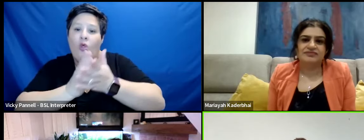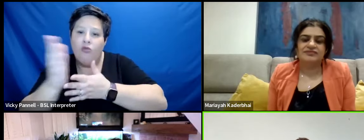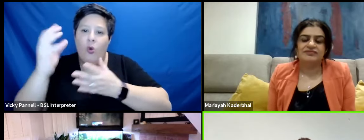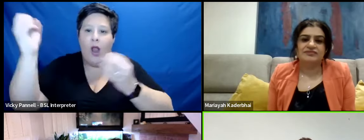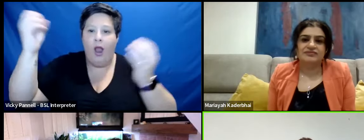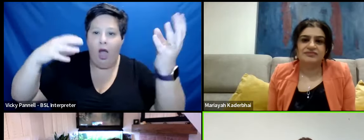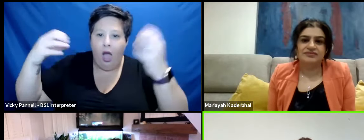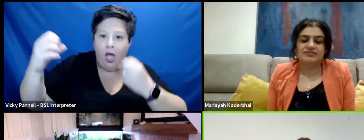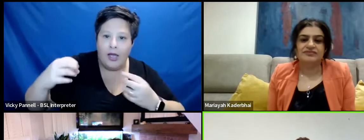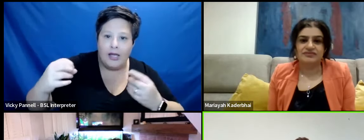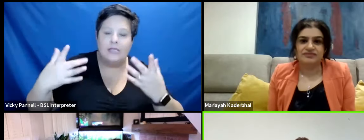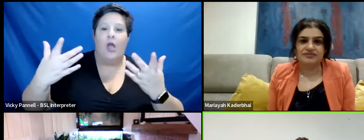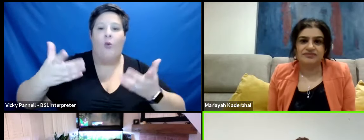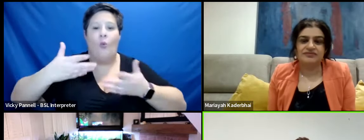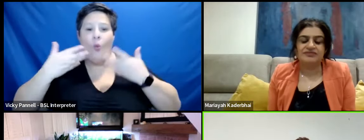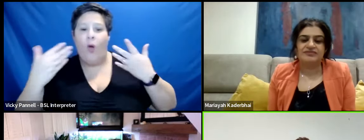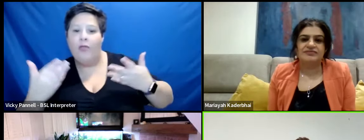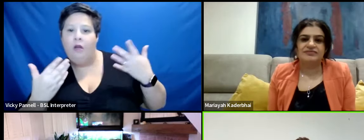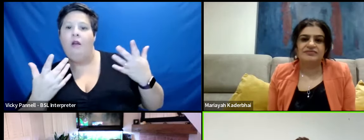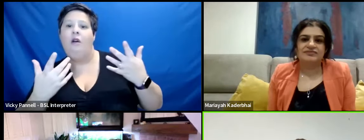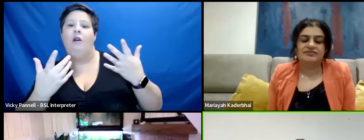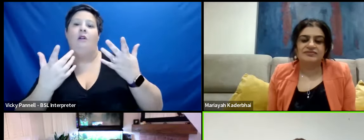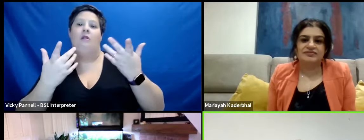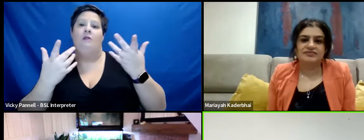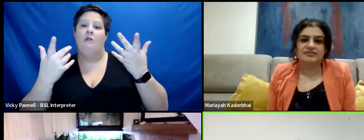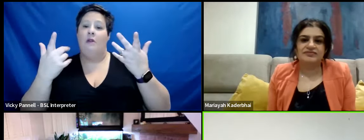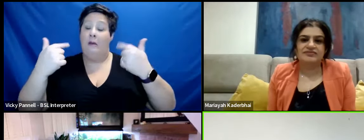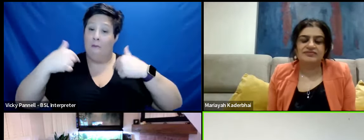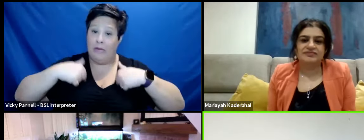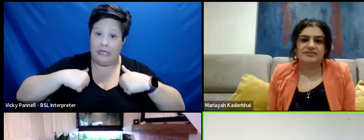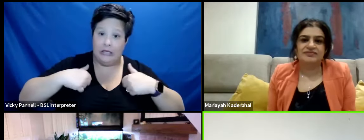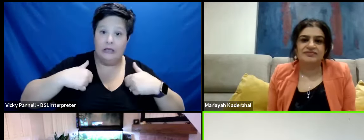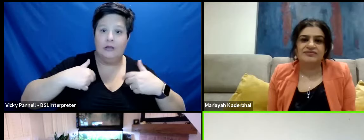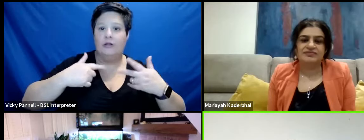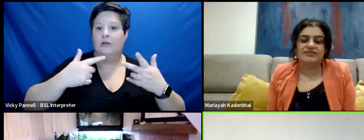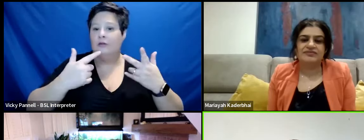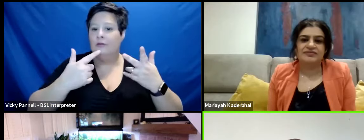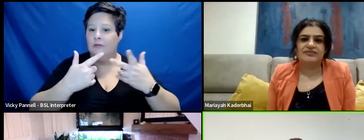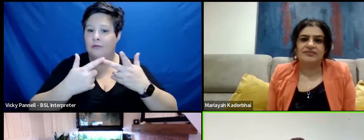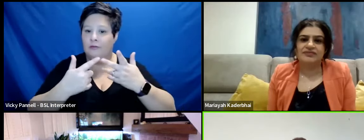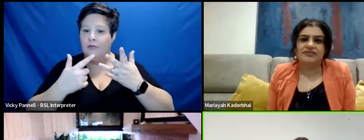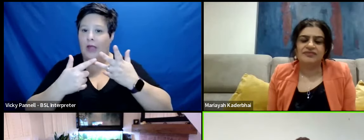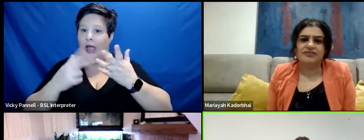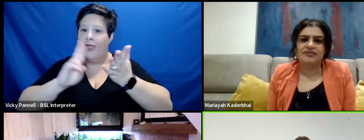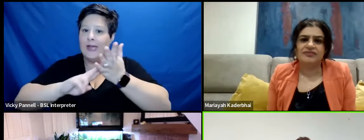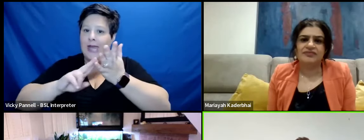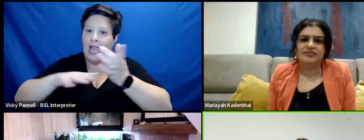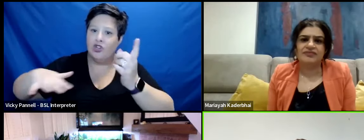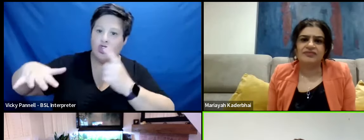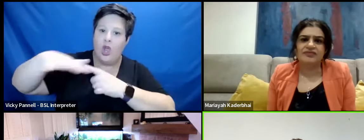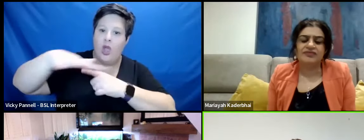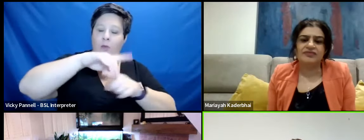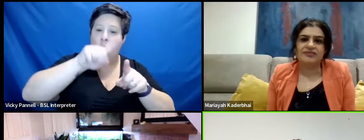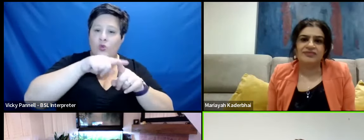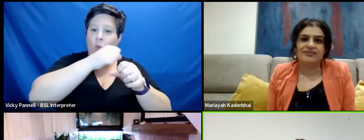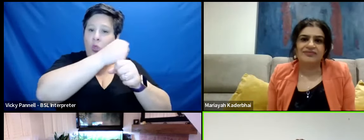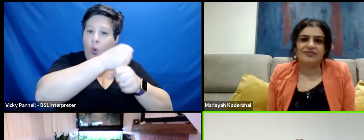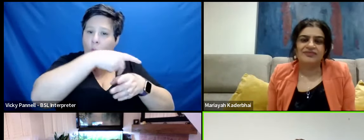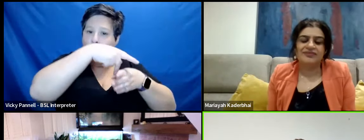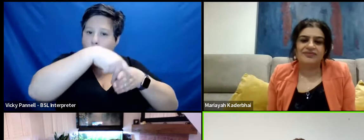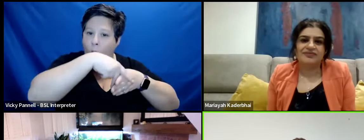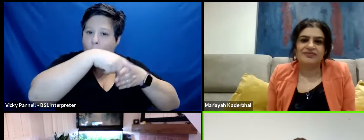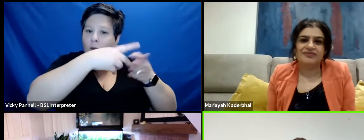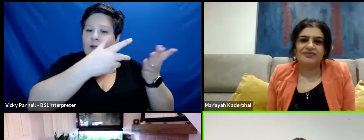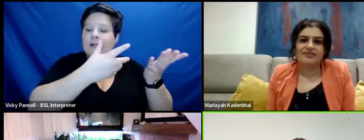light and weather and me and the nature around me, but also the horse and just,